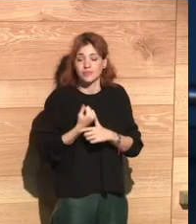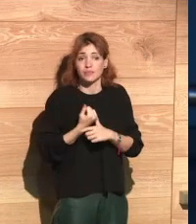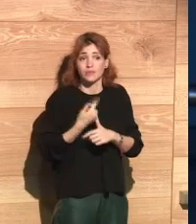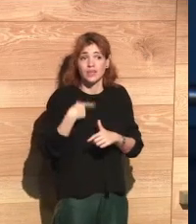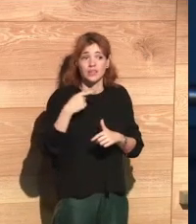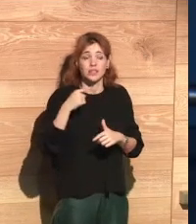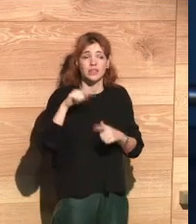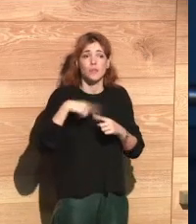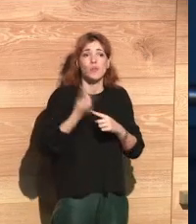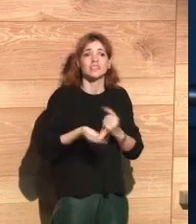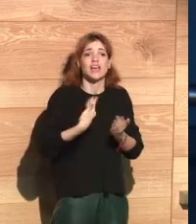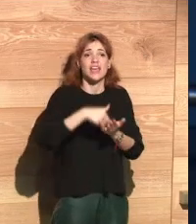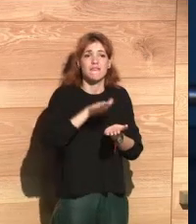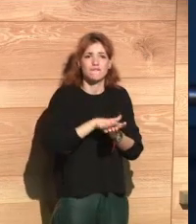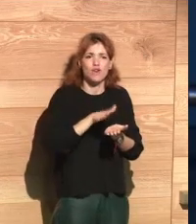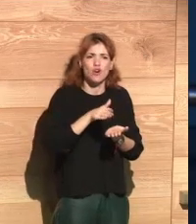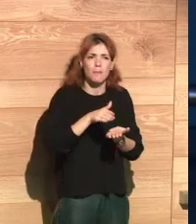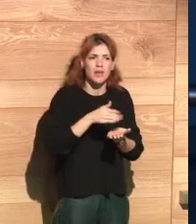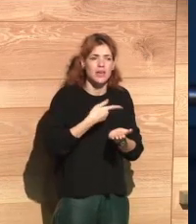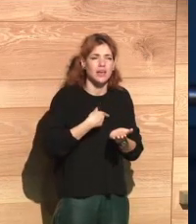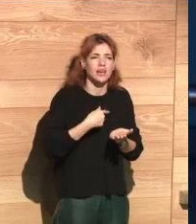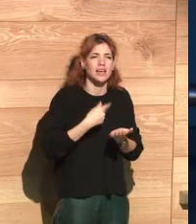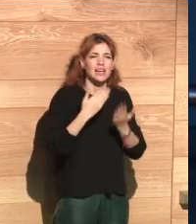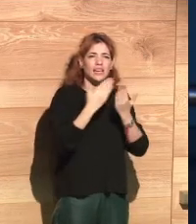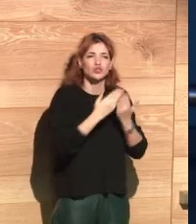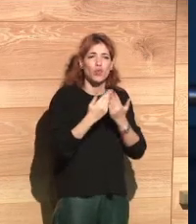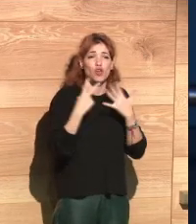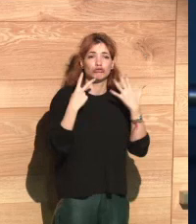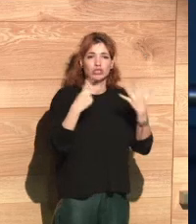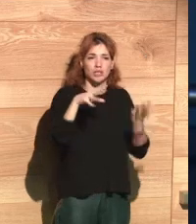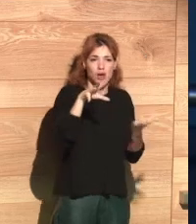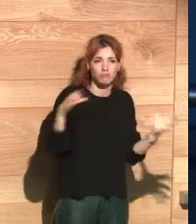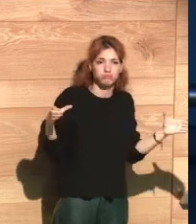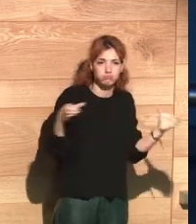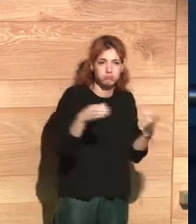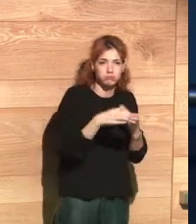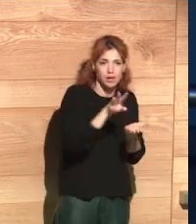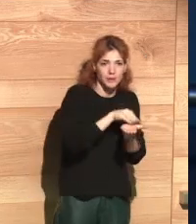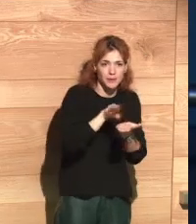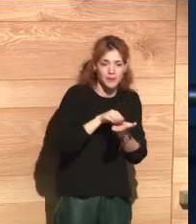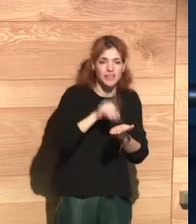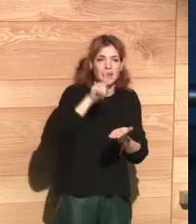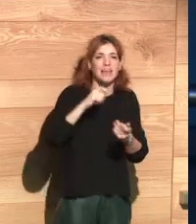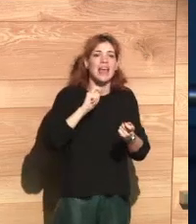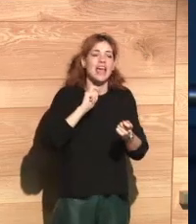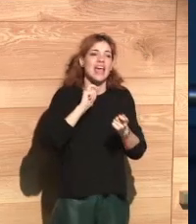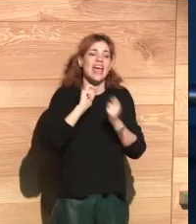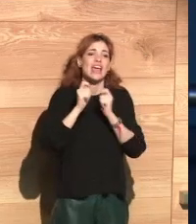has been carried out. The report that will be introduced in a minute covers